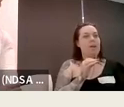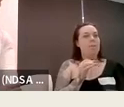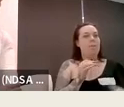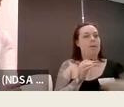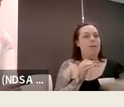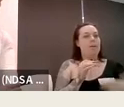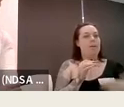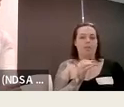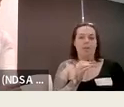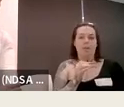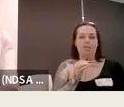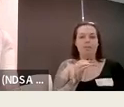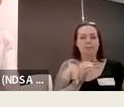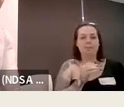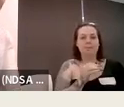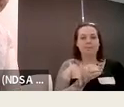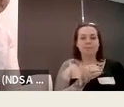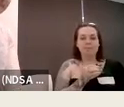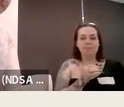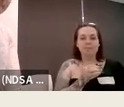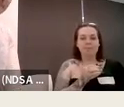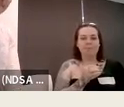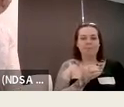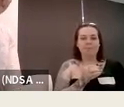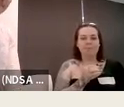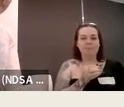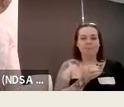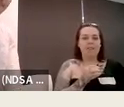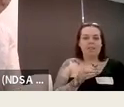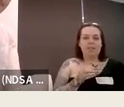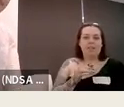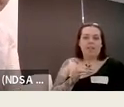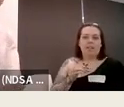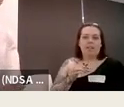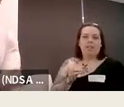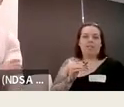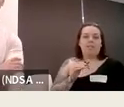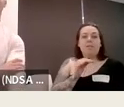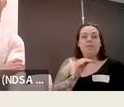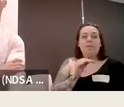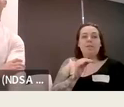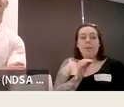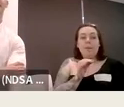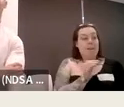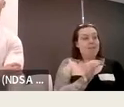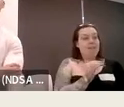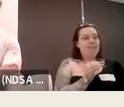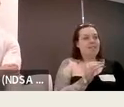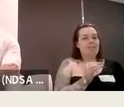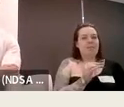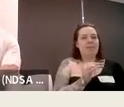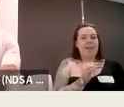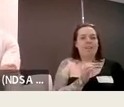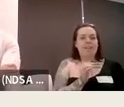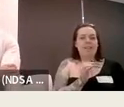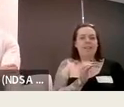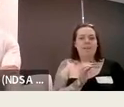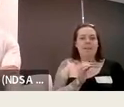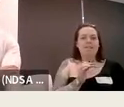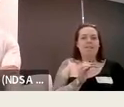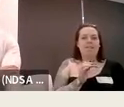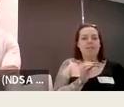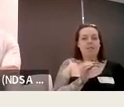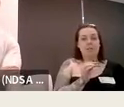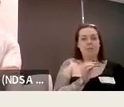sitting on the plan but to students themselves so there are many many benefits for